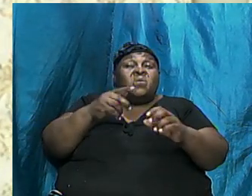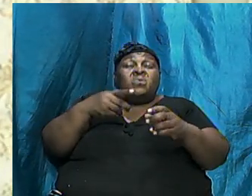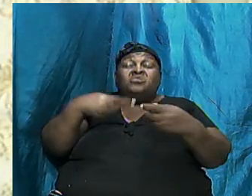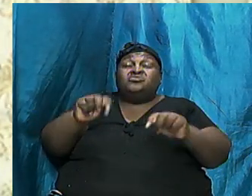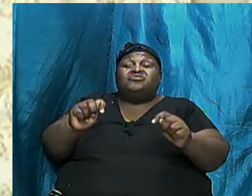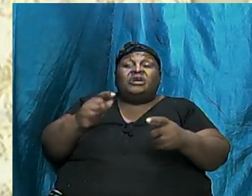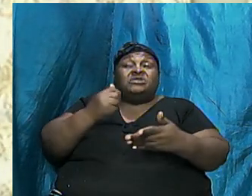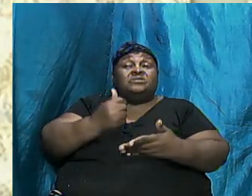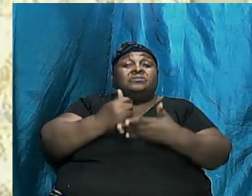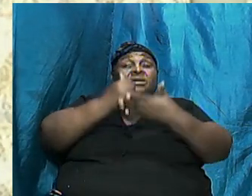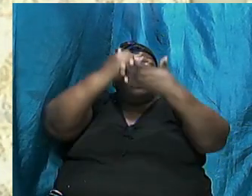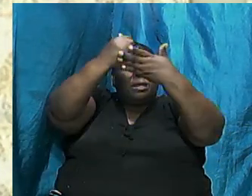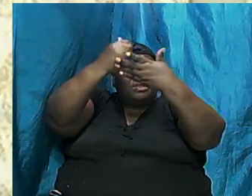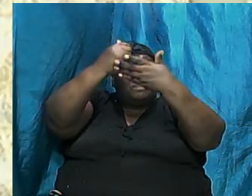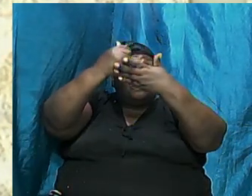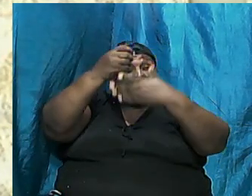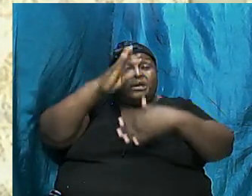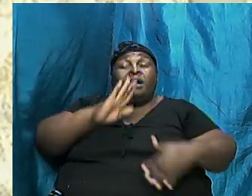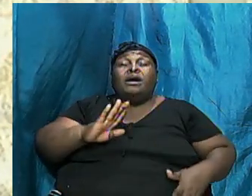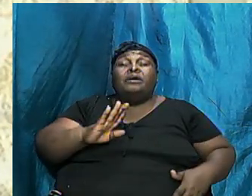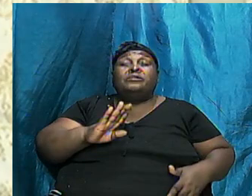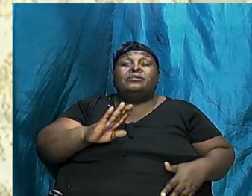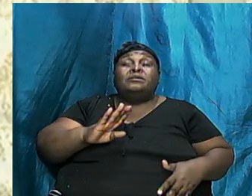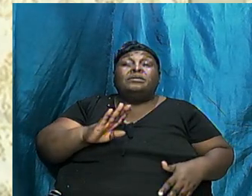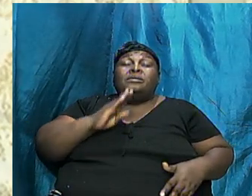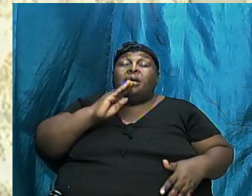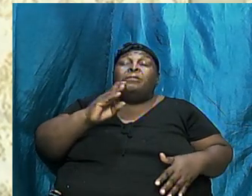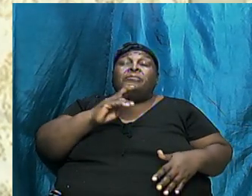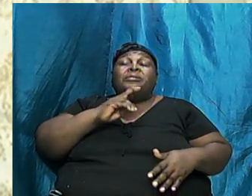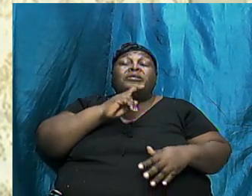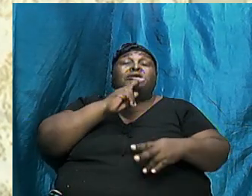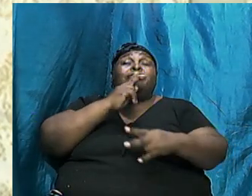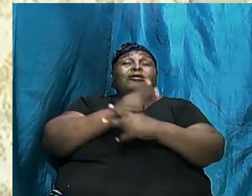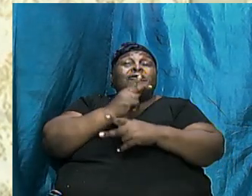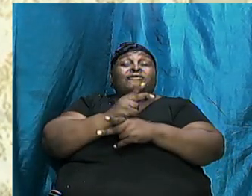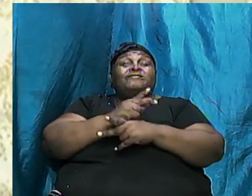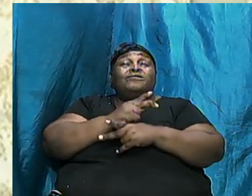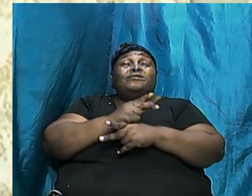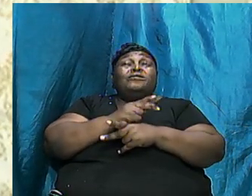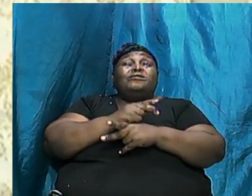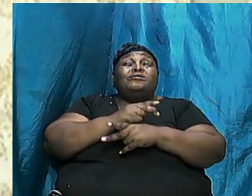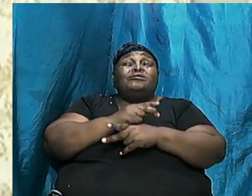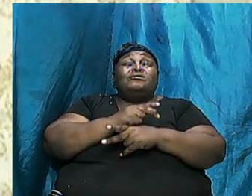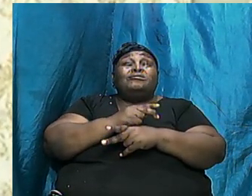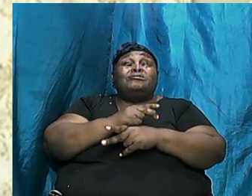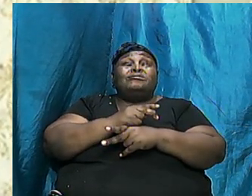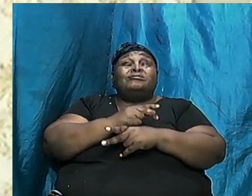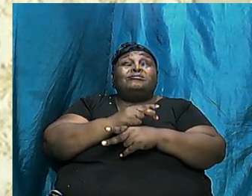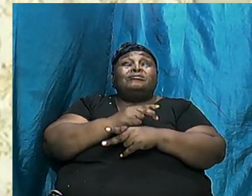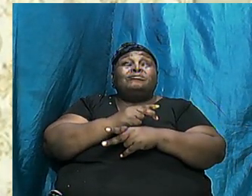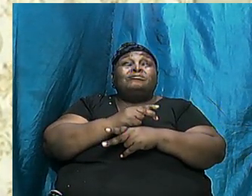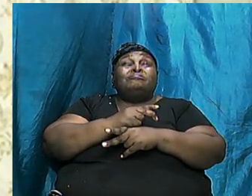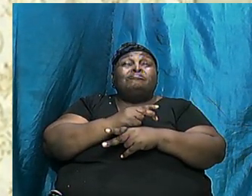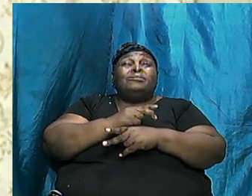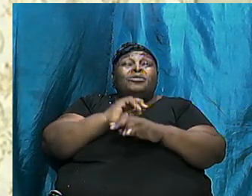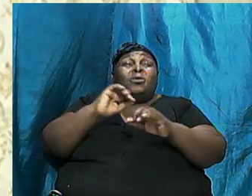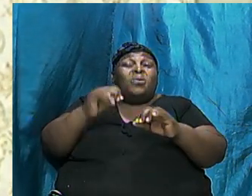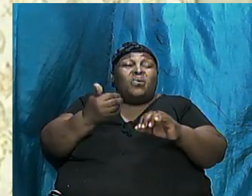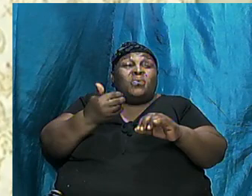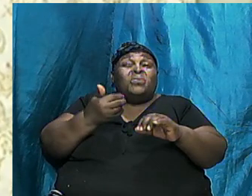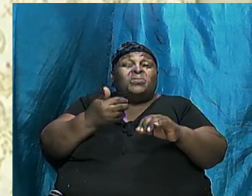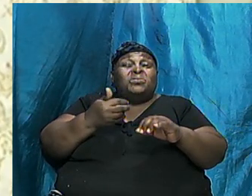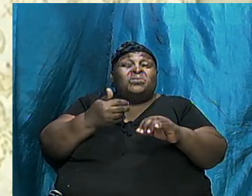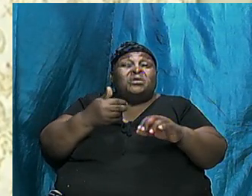help God Be careful How we try To Infuse Into